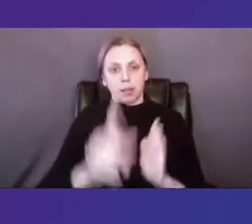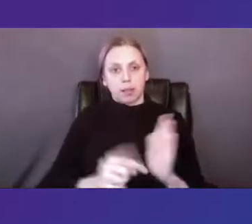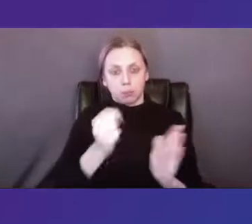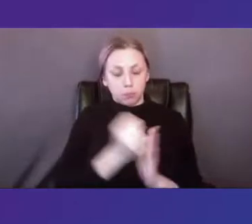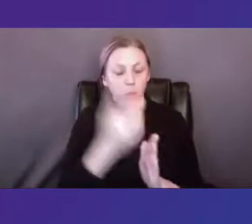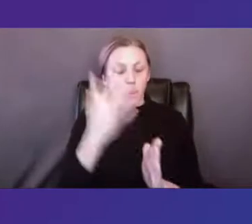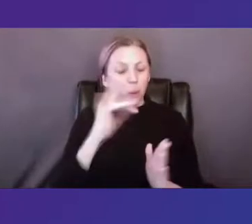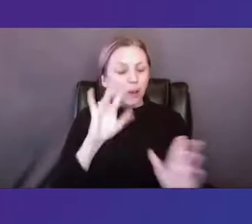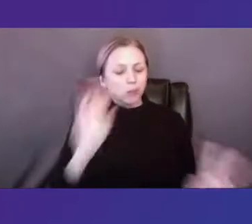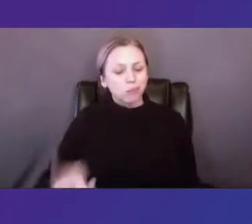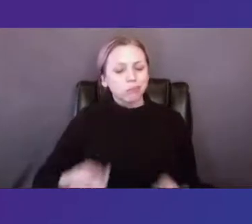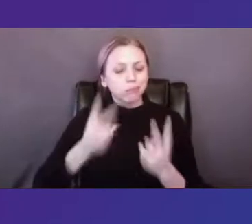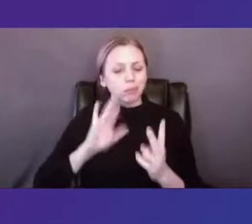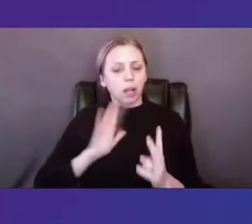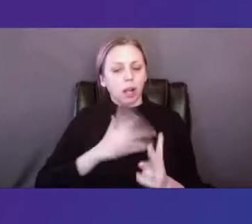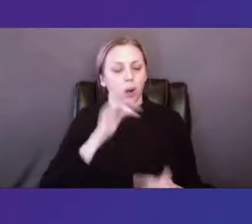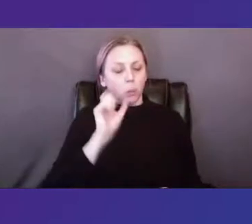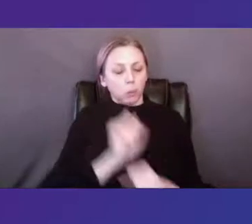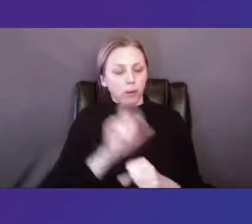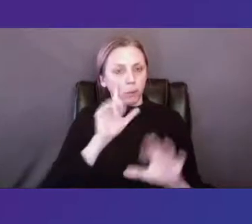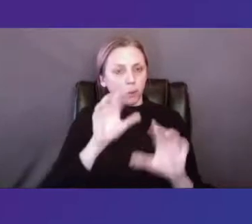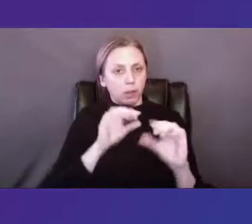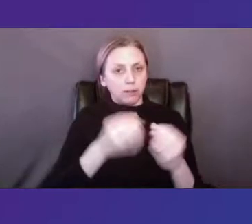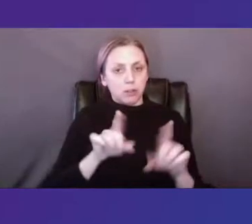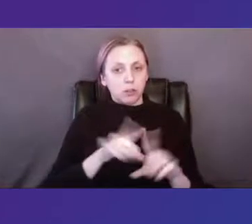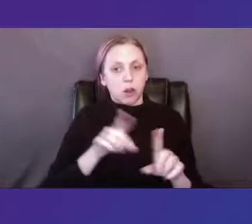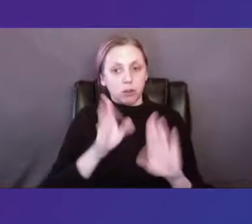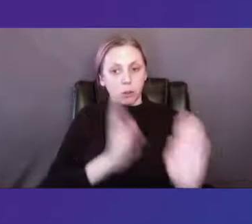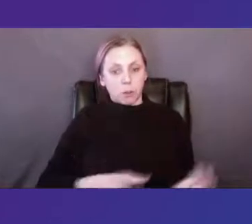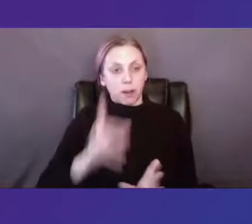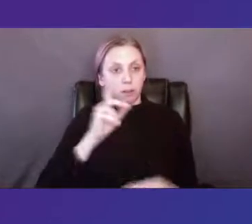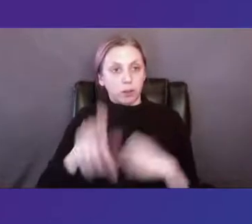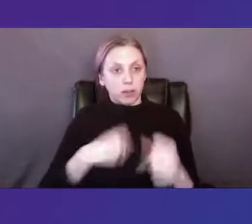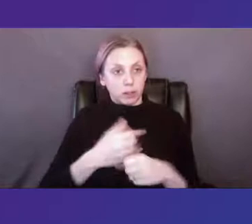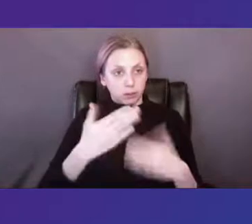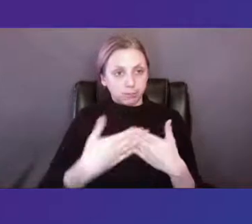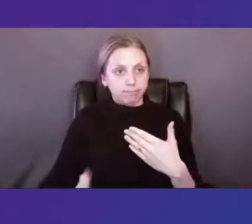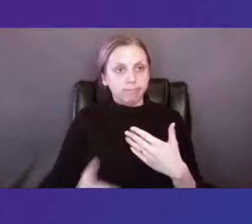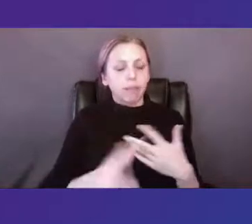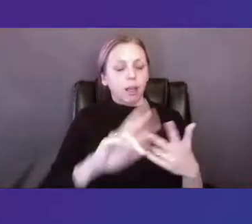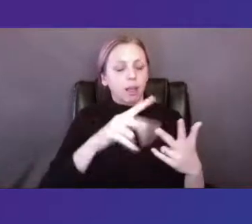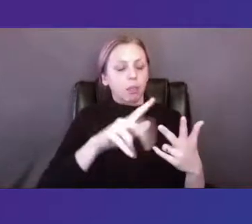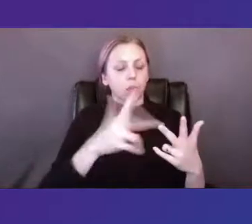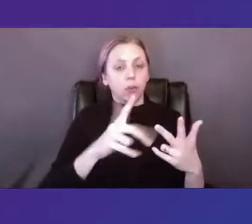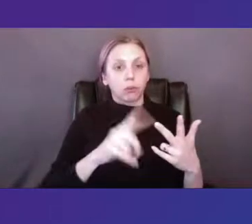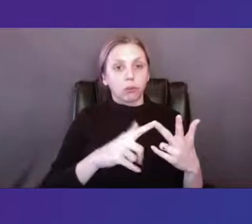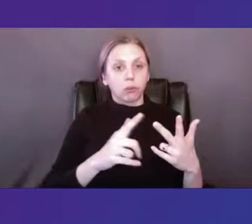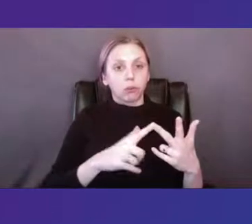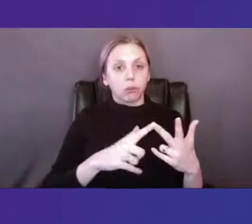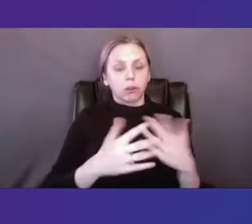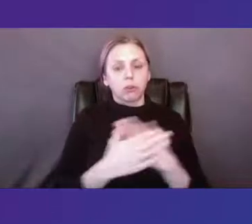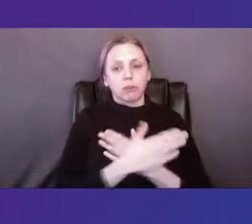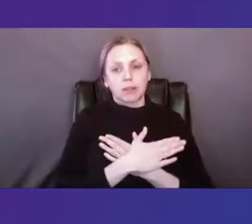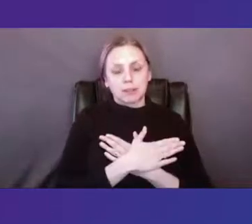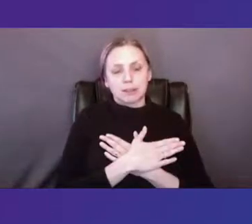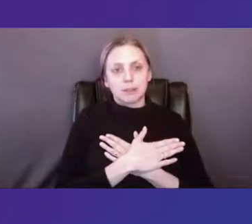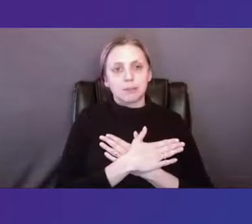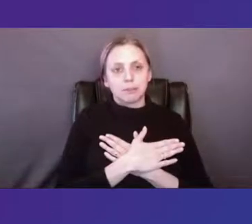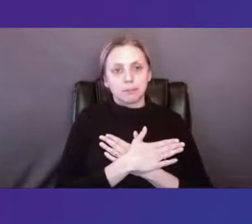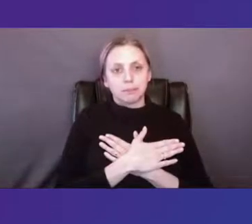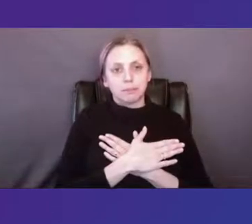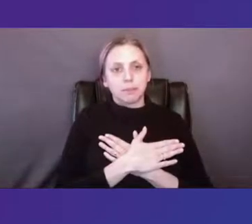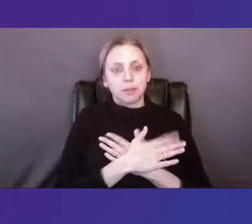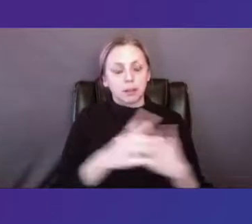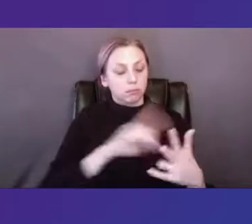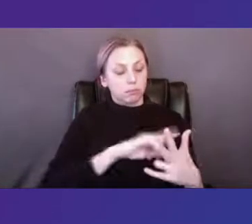organization and prepare for the years ahead and last but certainly not least rest beyond